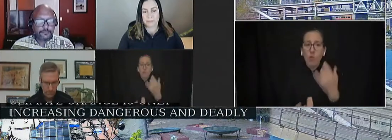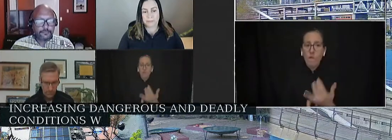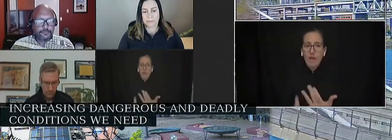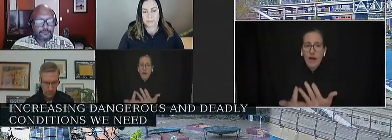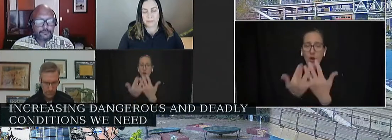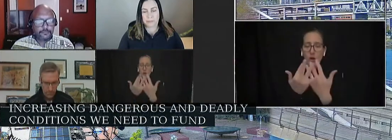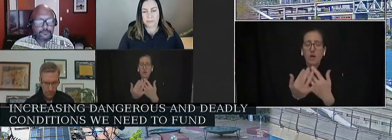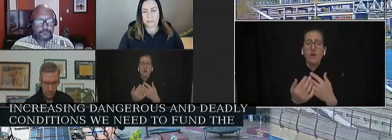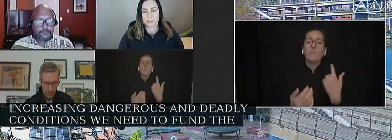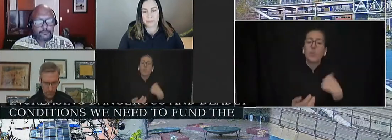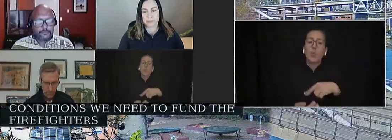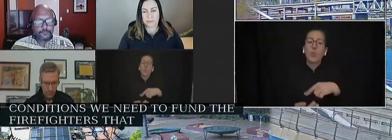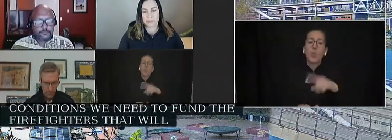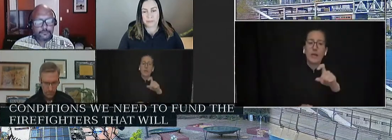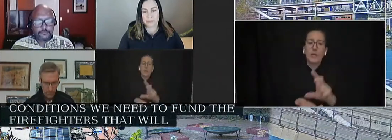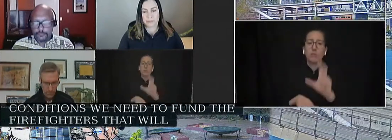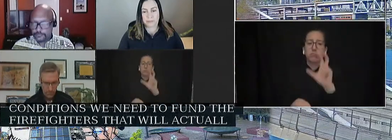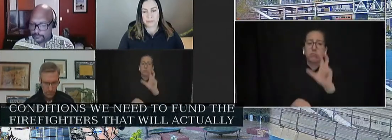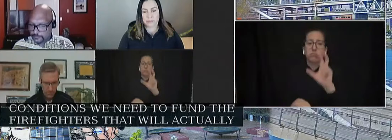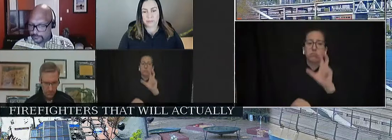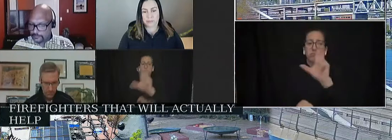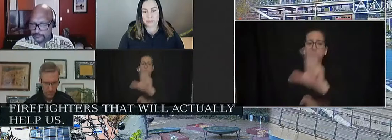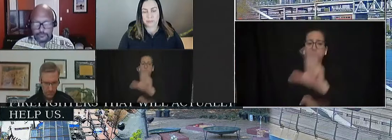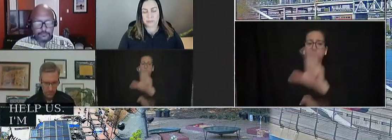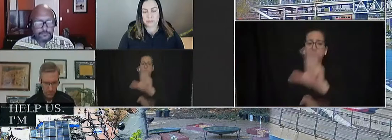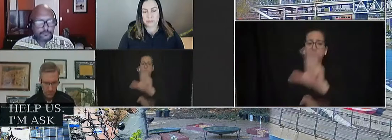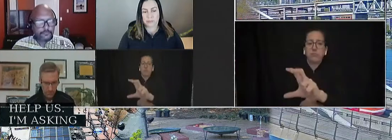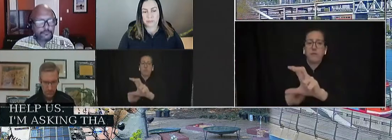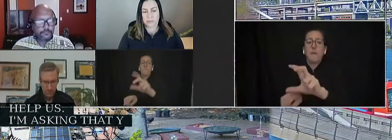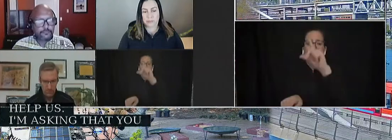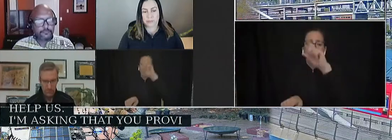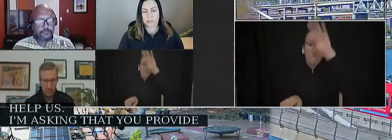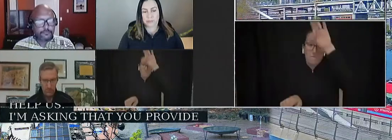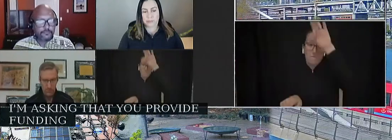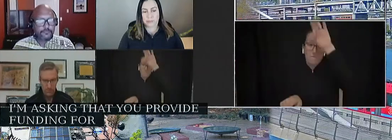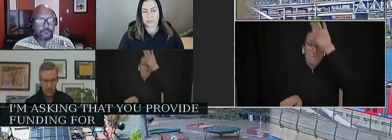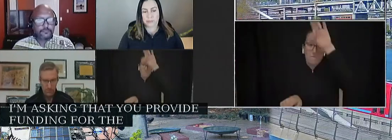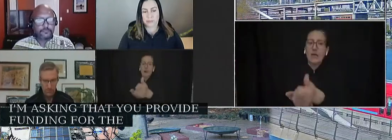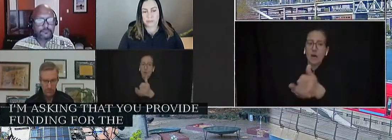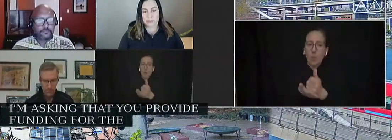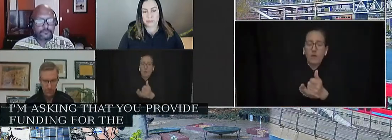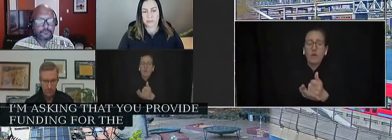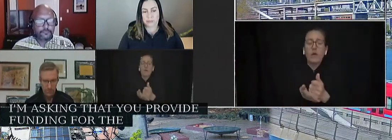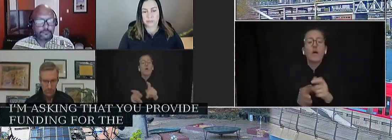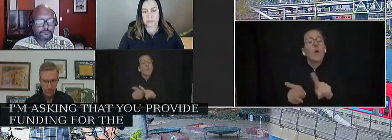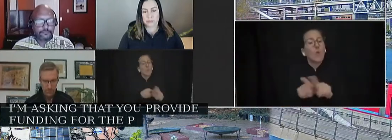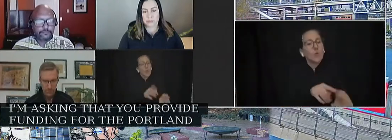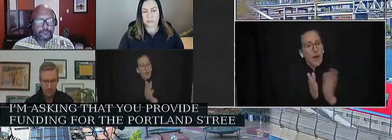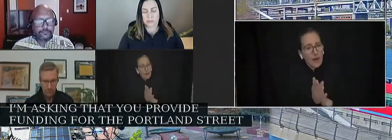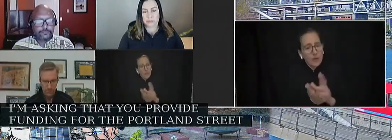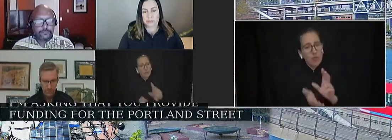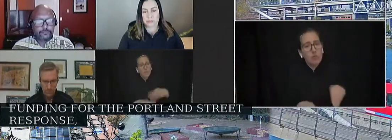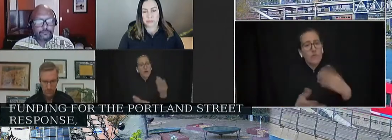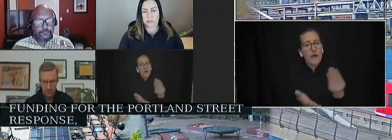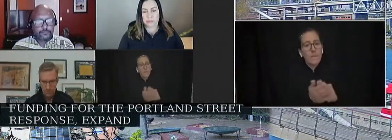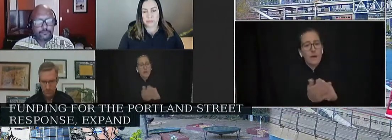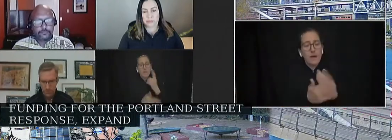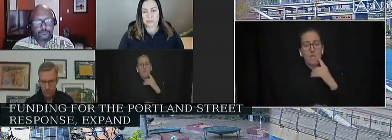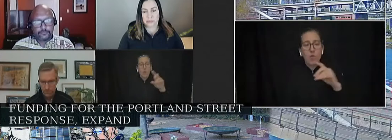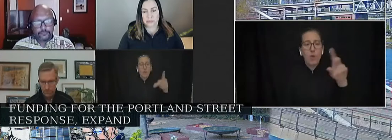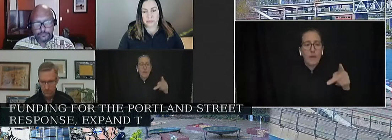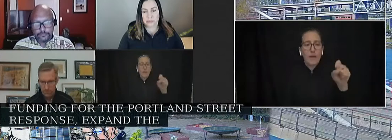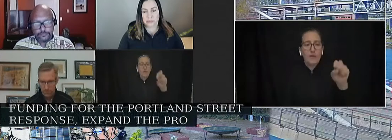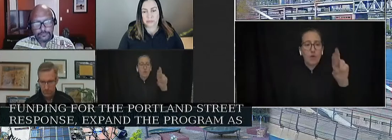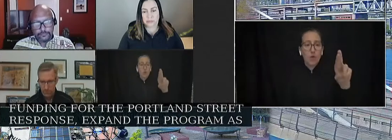that will actually help us. And I'm asking that you provide funding for the Portland Street response. Expand the program as it's possible to do